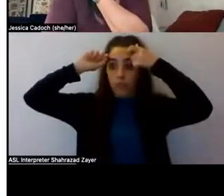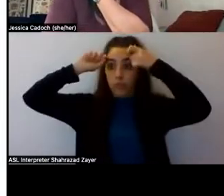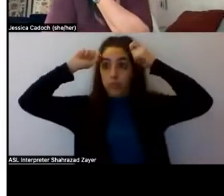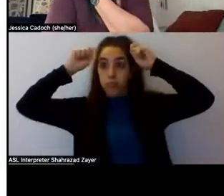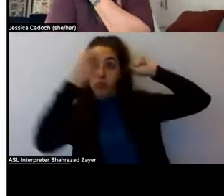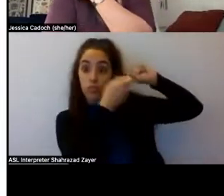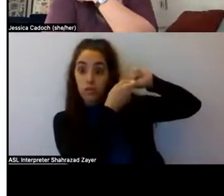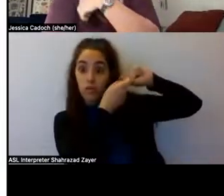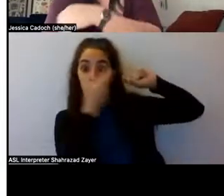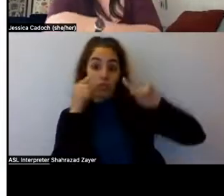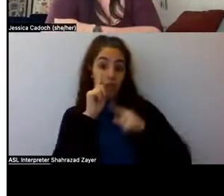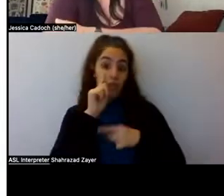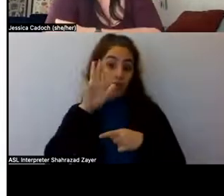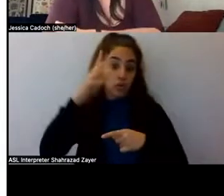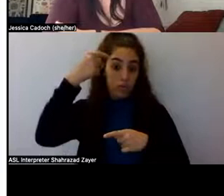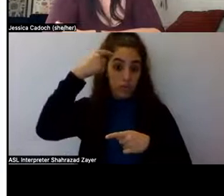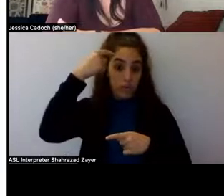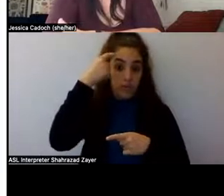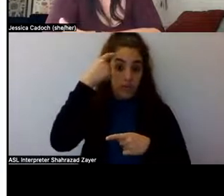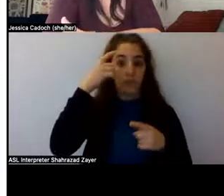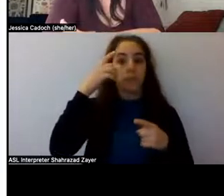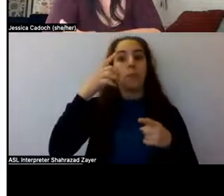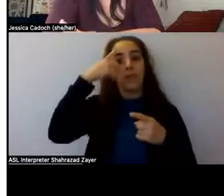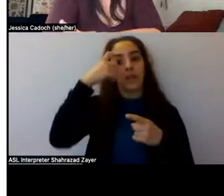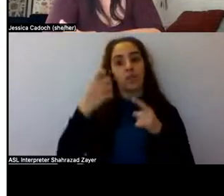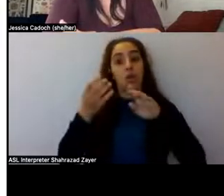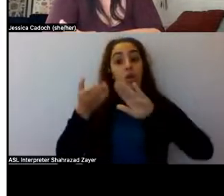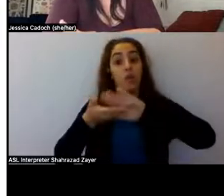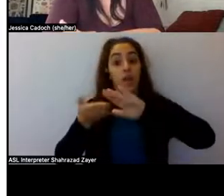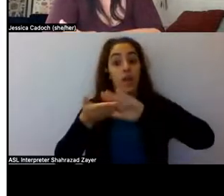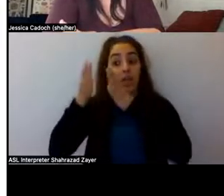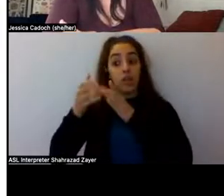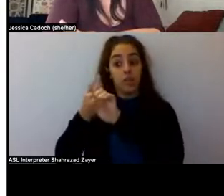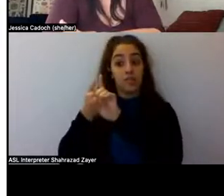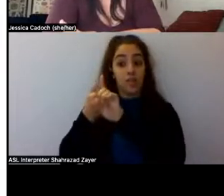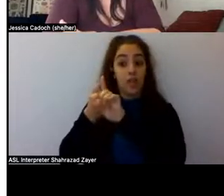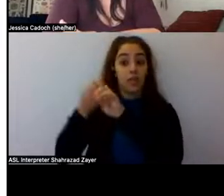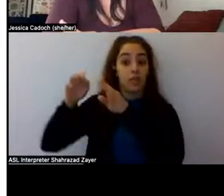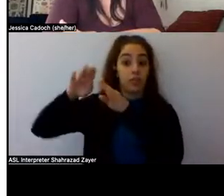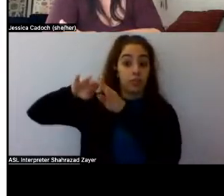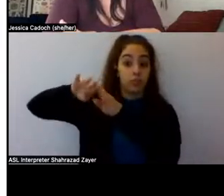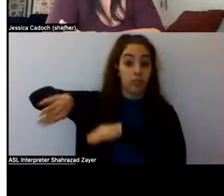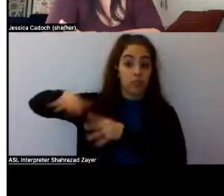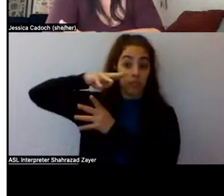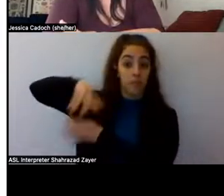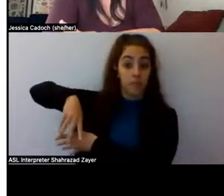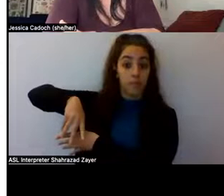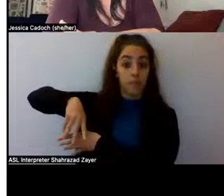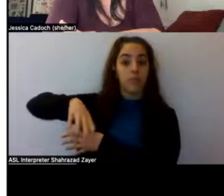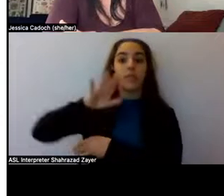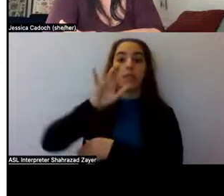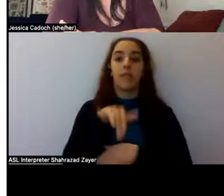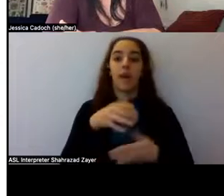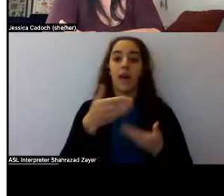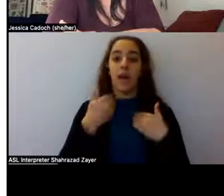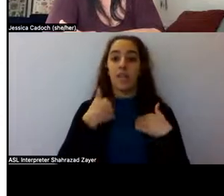absence of the control of the regulator. And this appears to have, uh, you know, a beneficial effect in